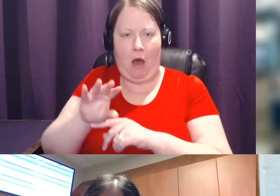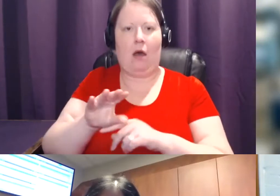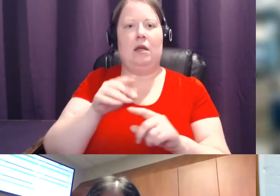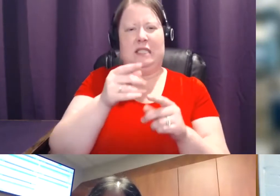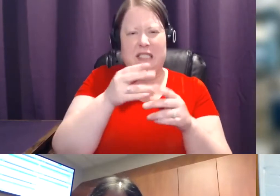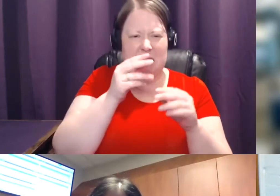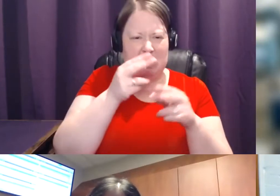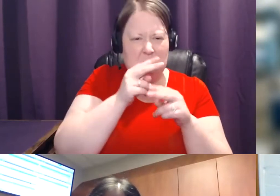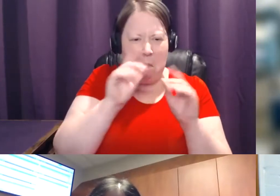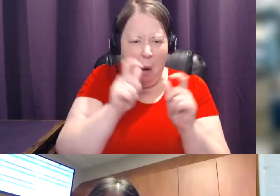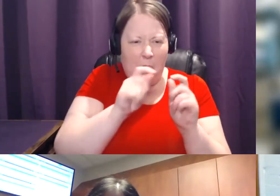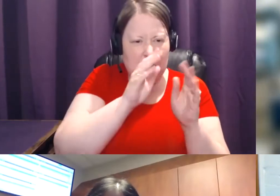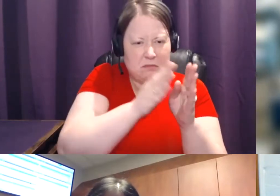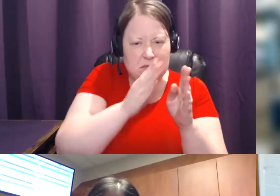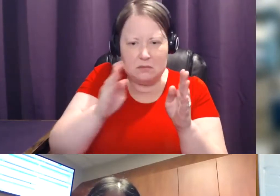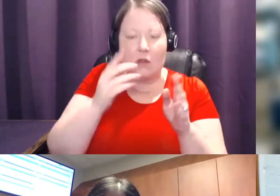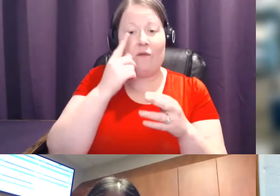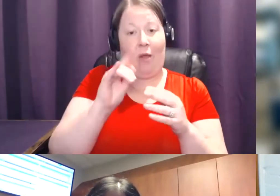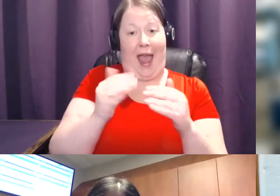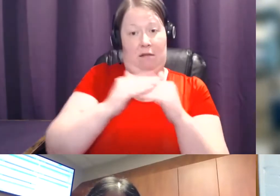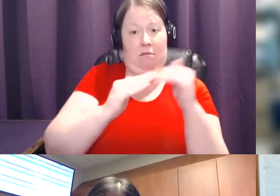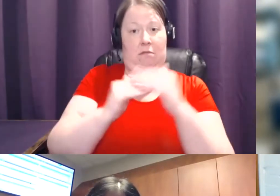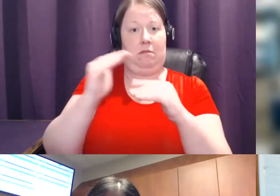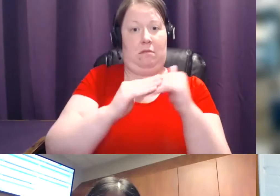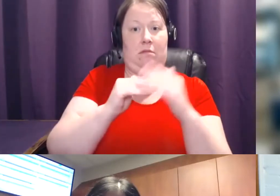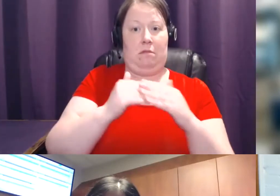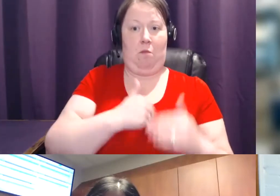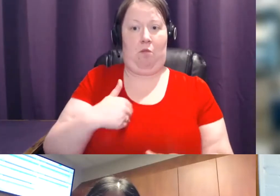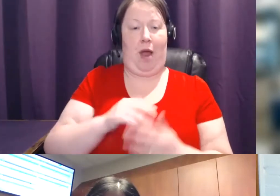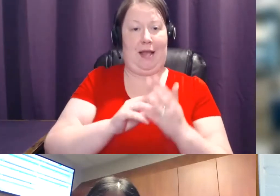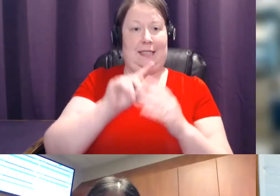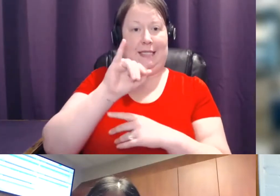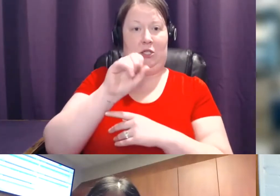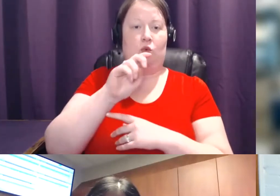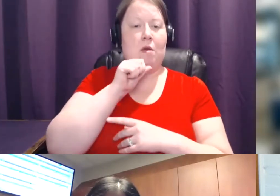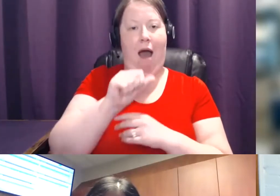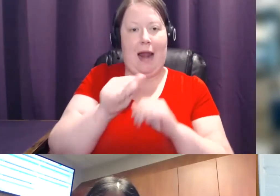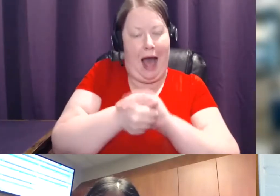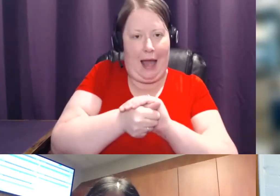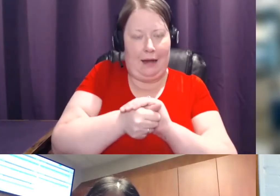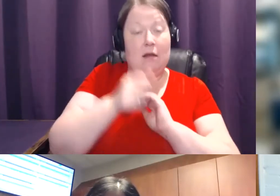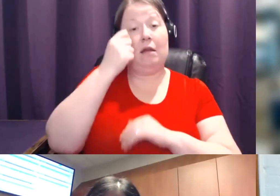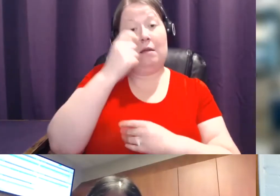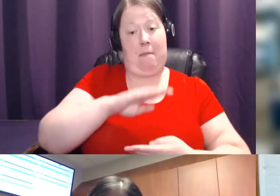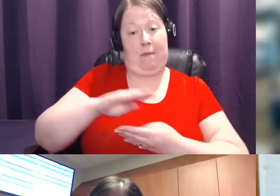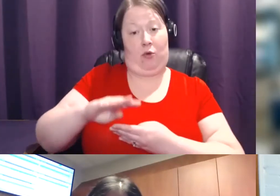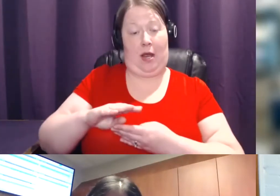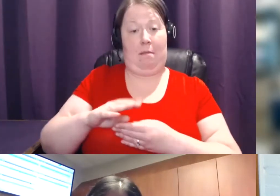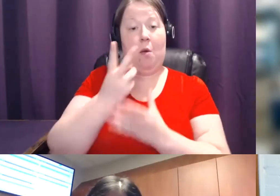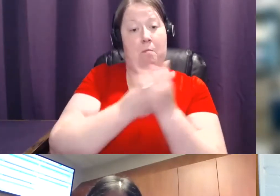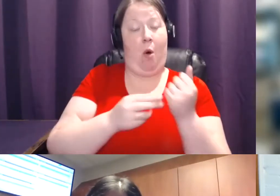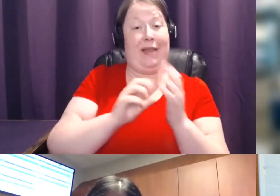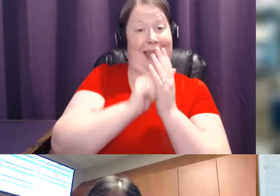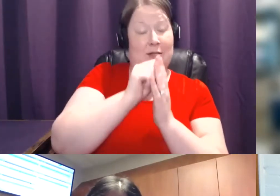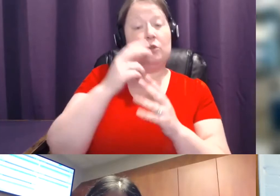overlapping breast tissue doesn't hide cancers. And on mammograms, cancer is white and breast tissue is white. So